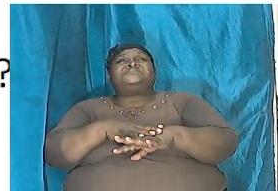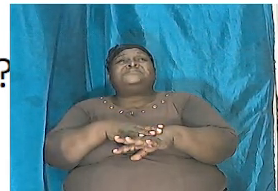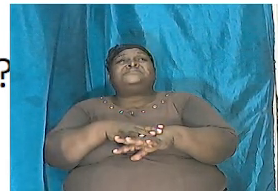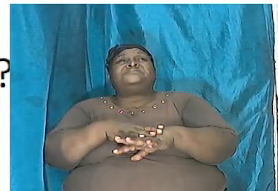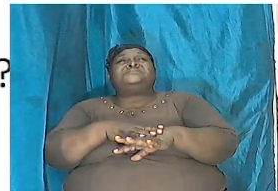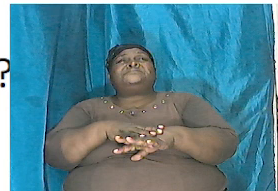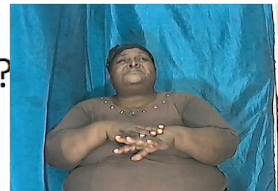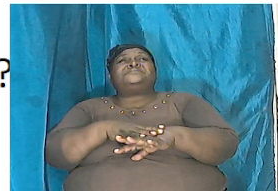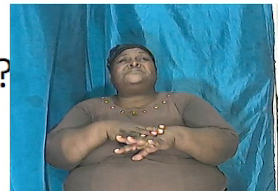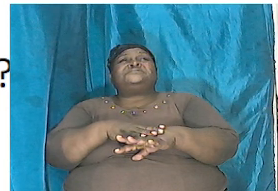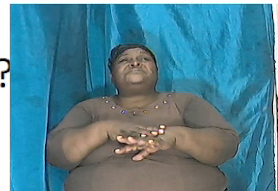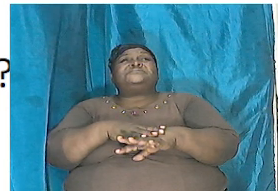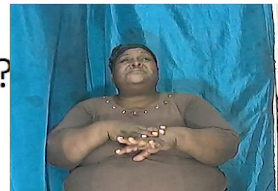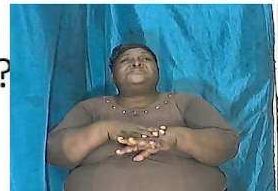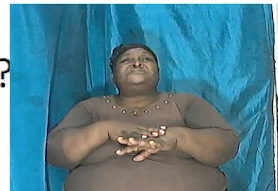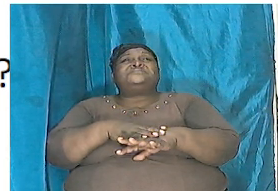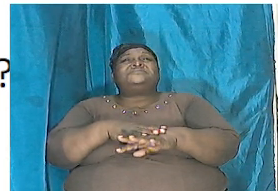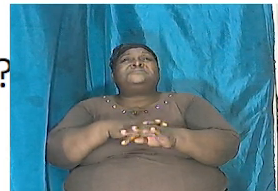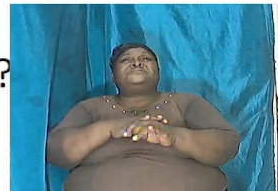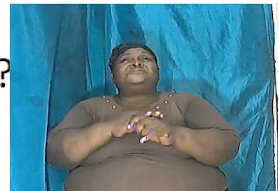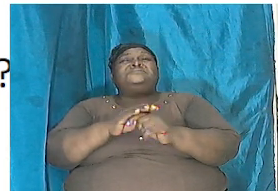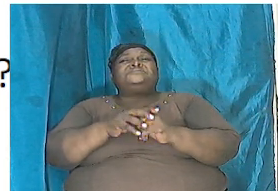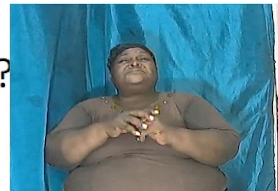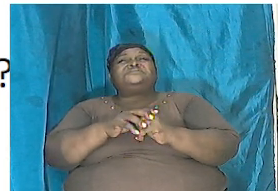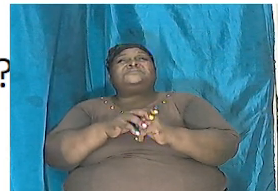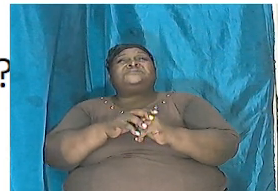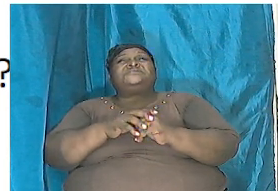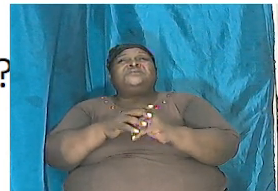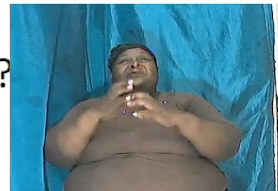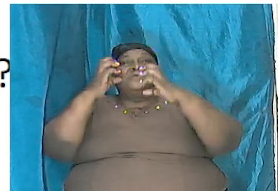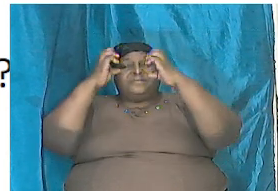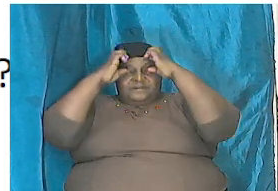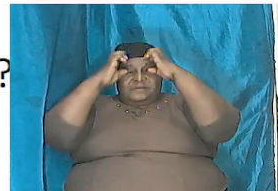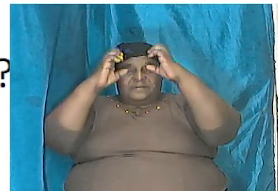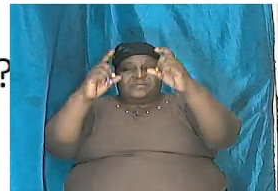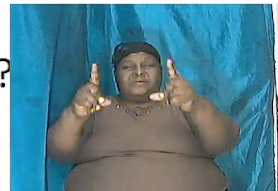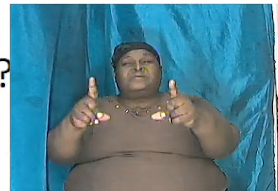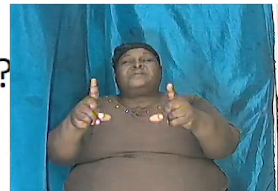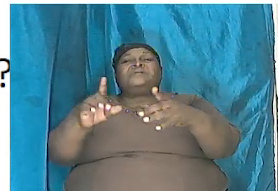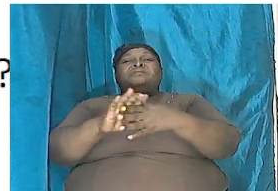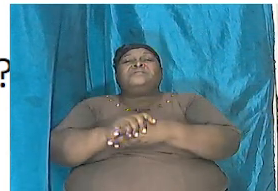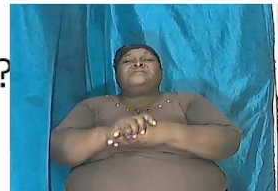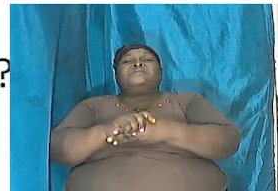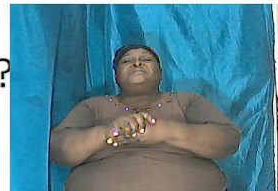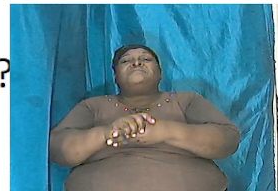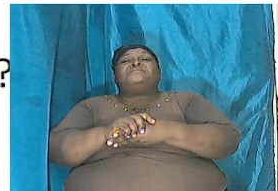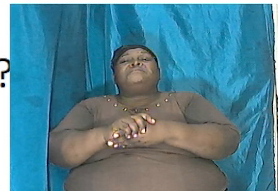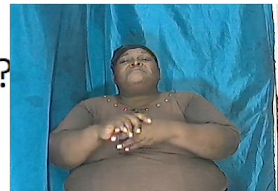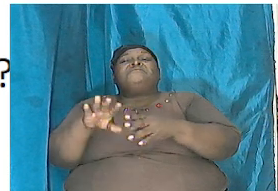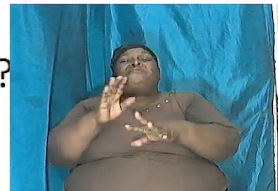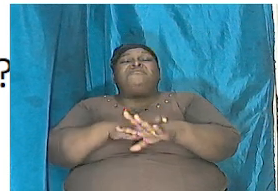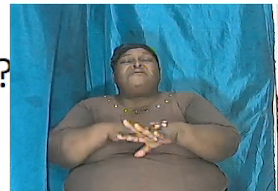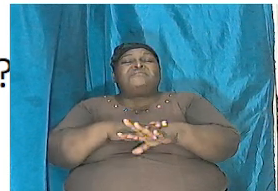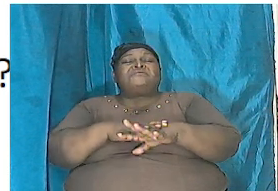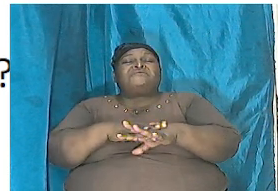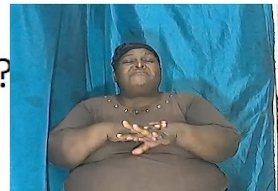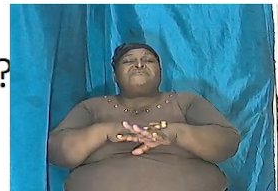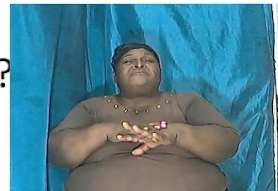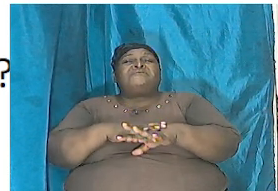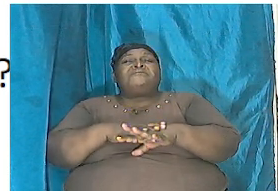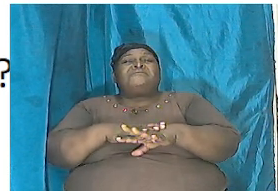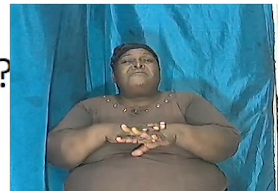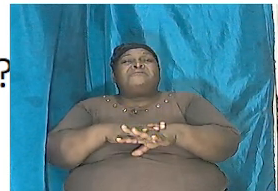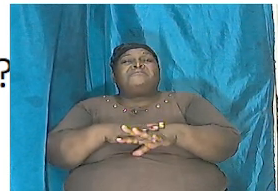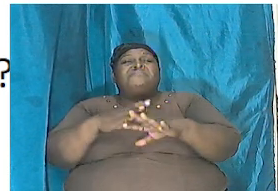the basis of education on the basis of education they use